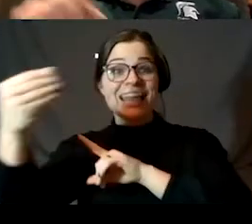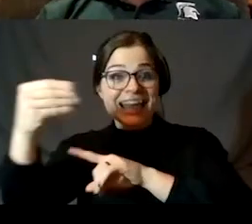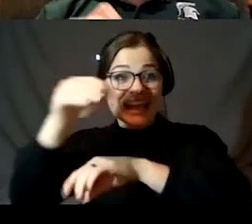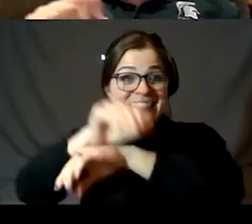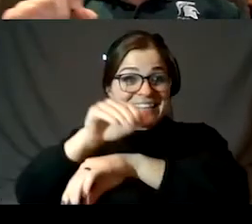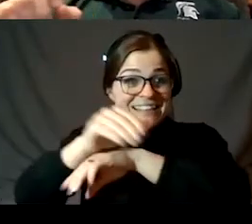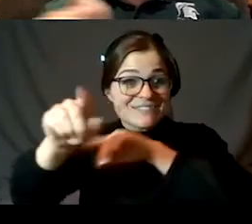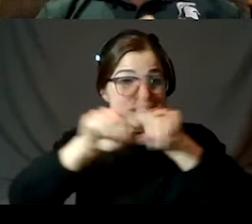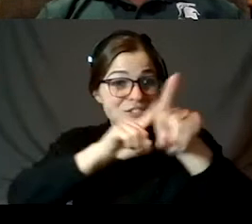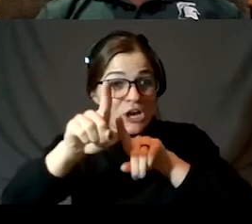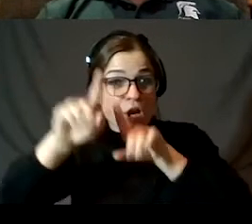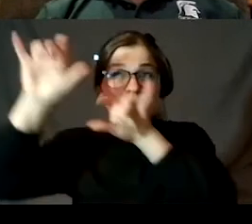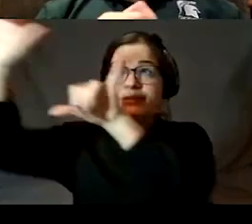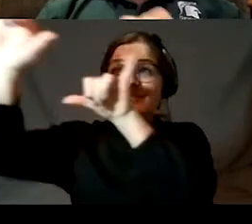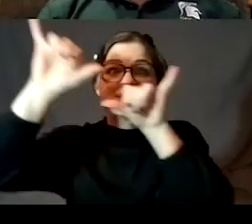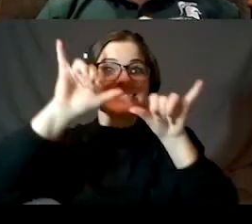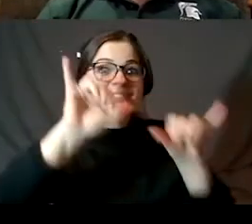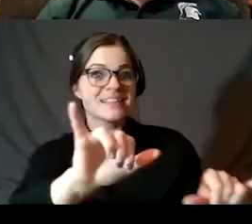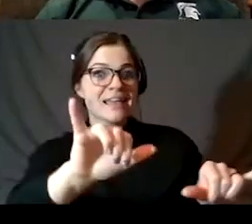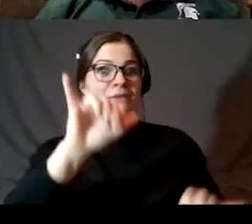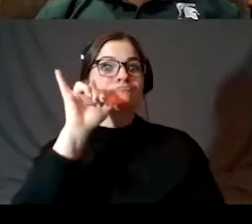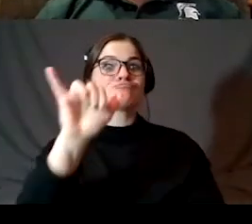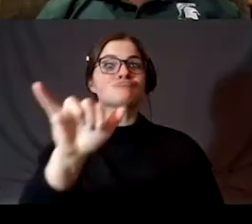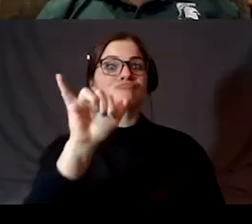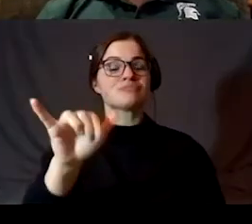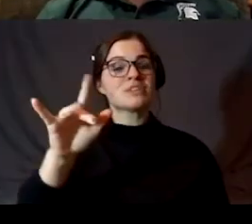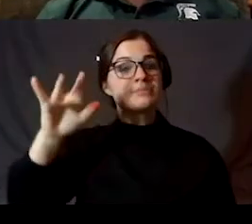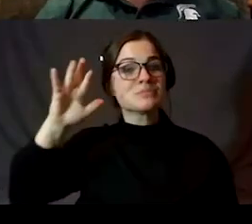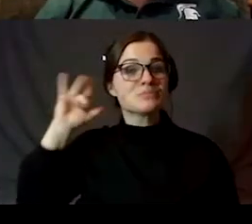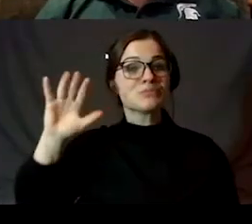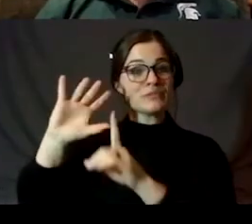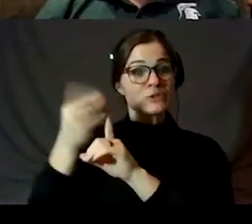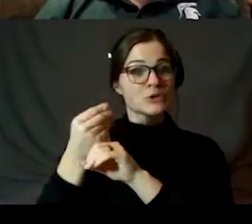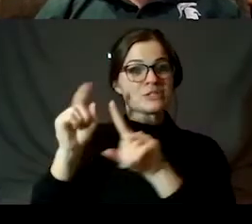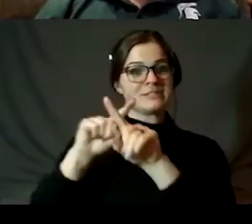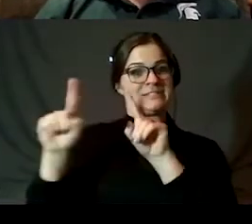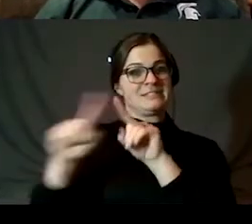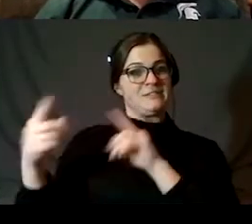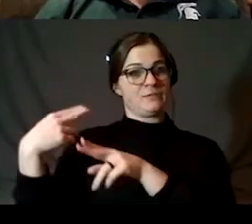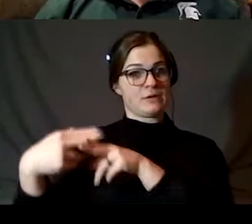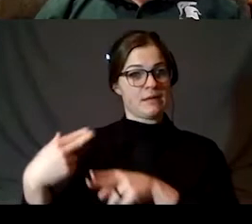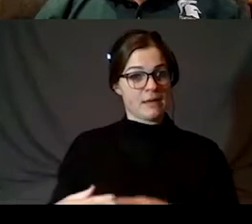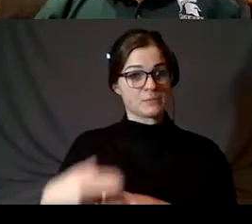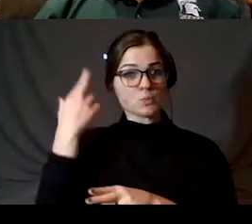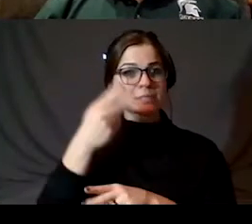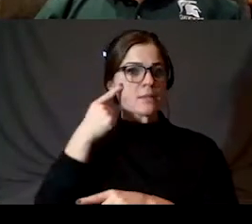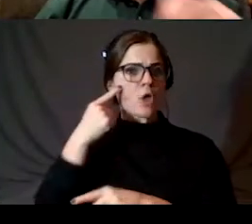are the same planet. Previous cultures had different names for them, because they thought they were two different things.